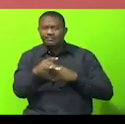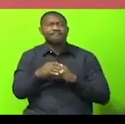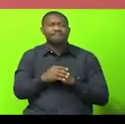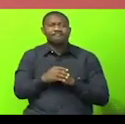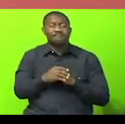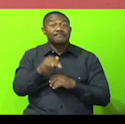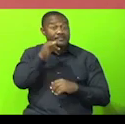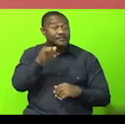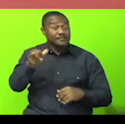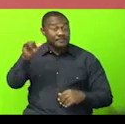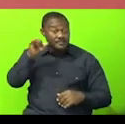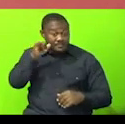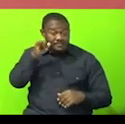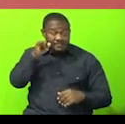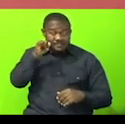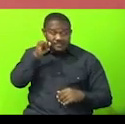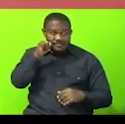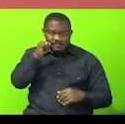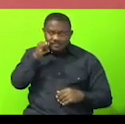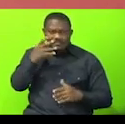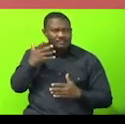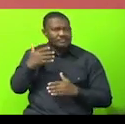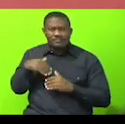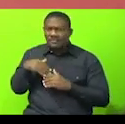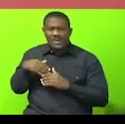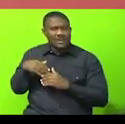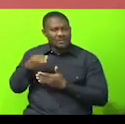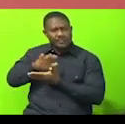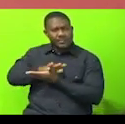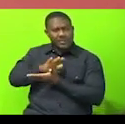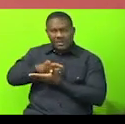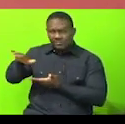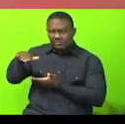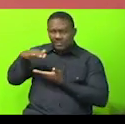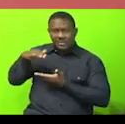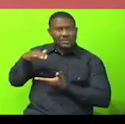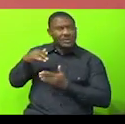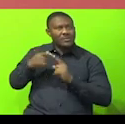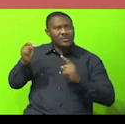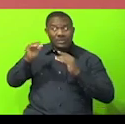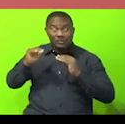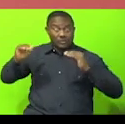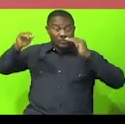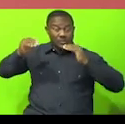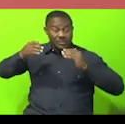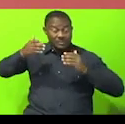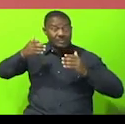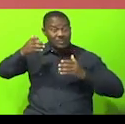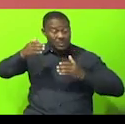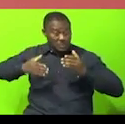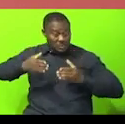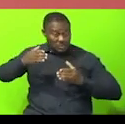Yesterday, I received a process from the Supreme Court, which is a ruling